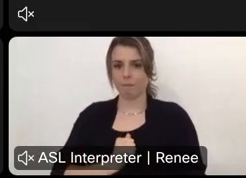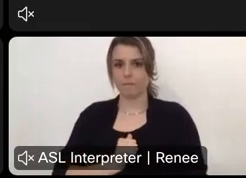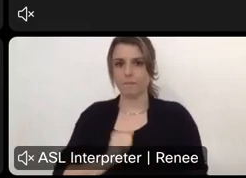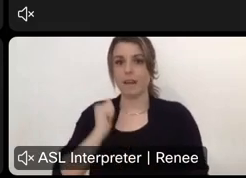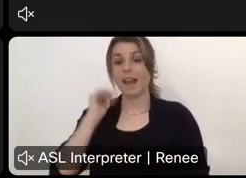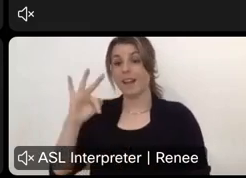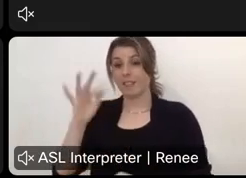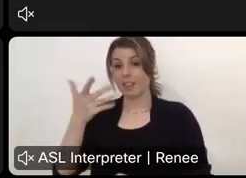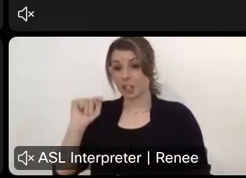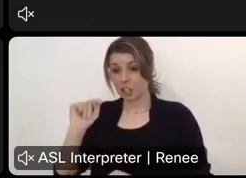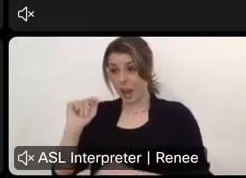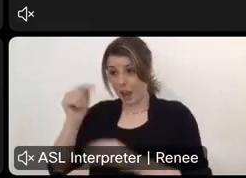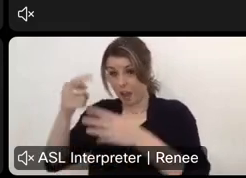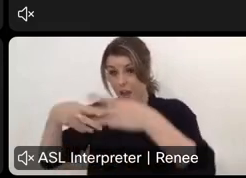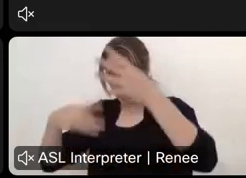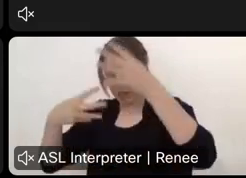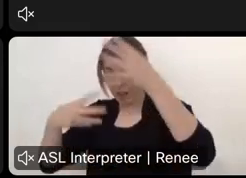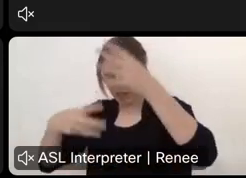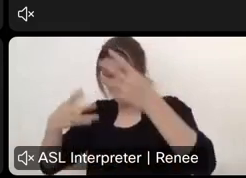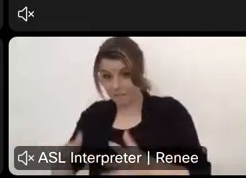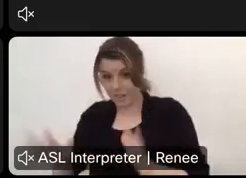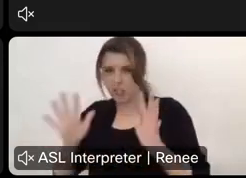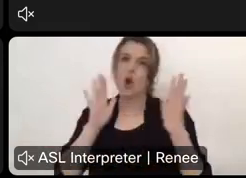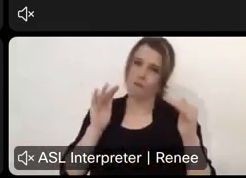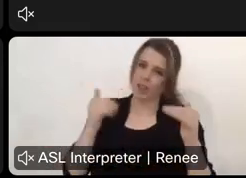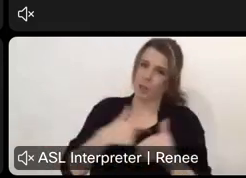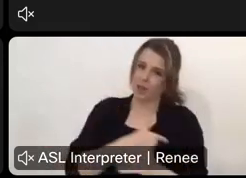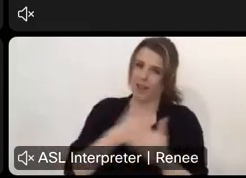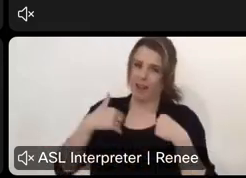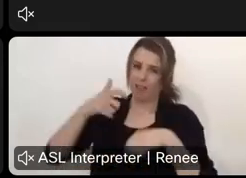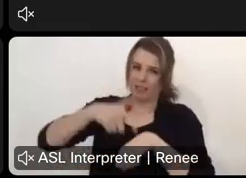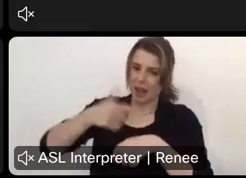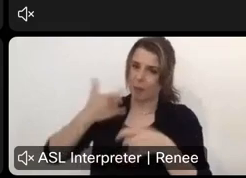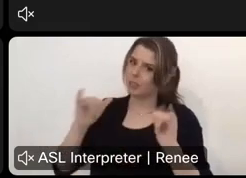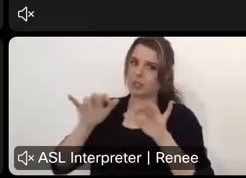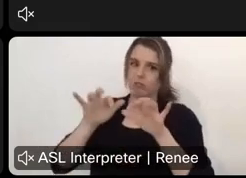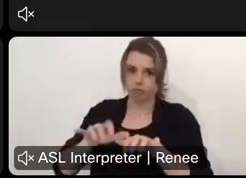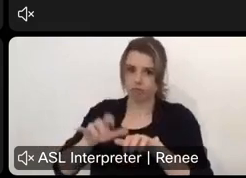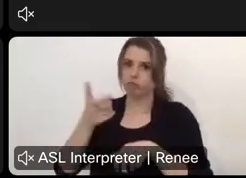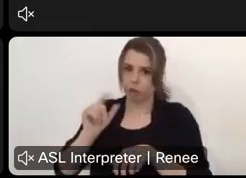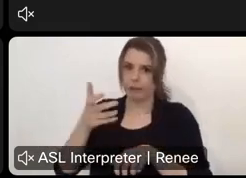comments, then we'll unmute. Hopefully we have time for that. Uh, seems like we're still getting in chat comments.